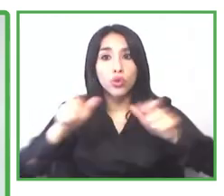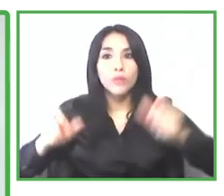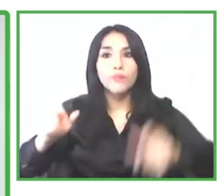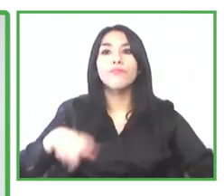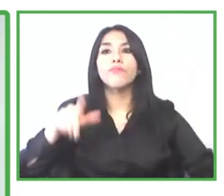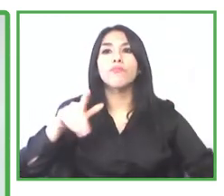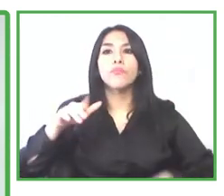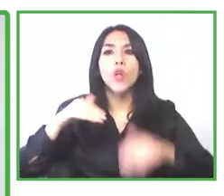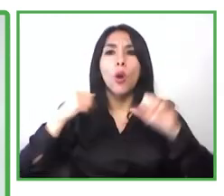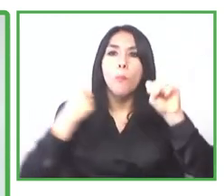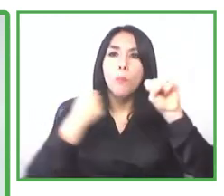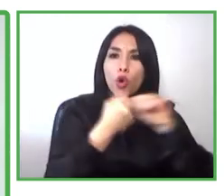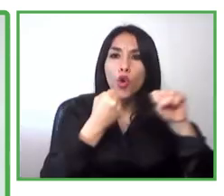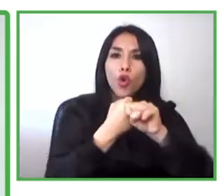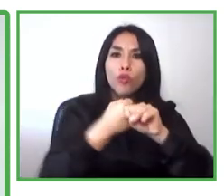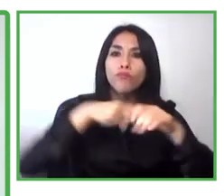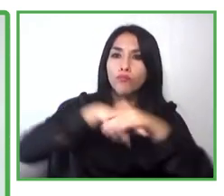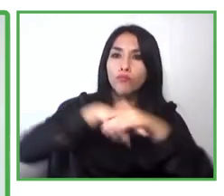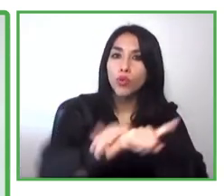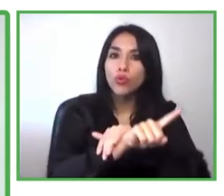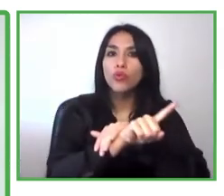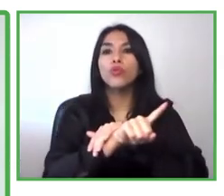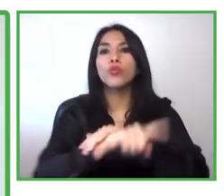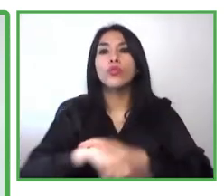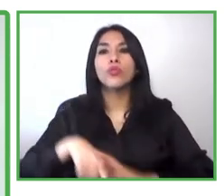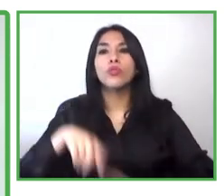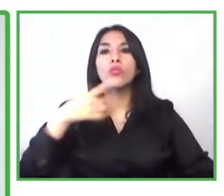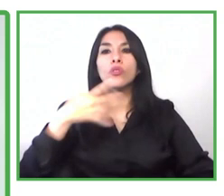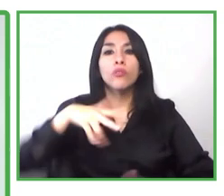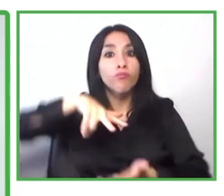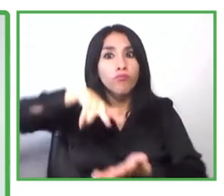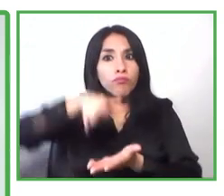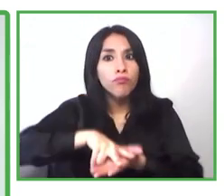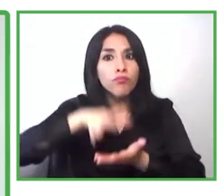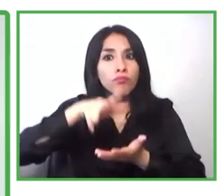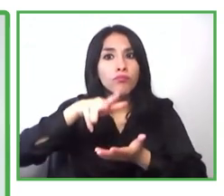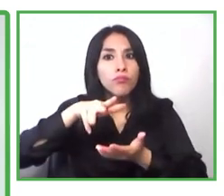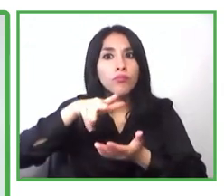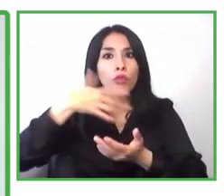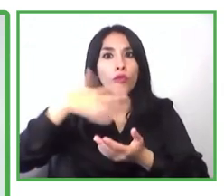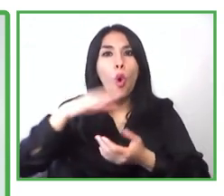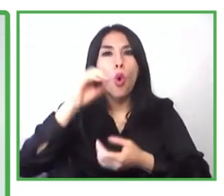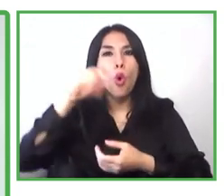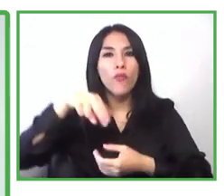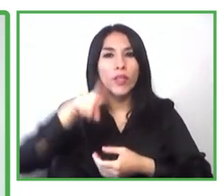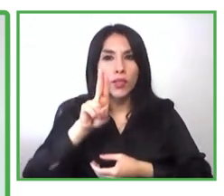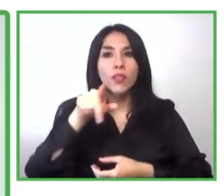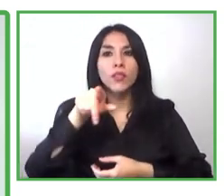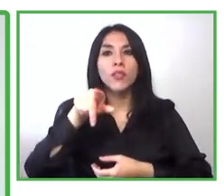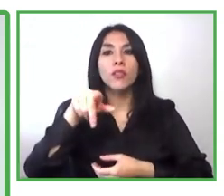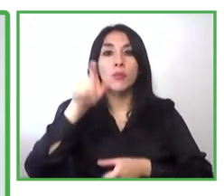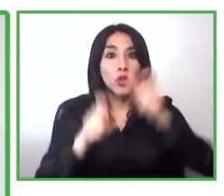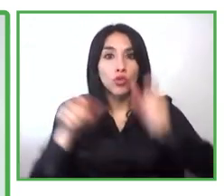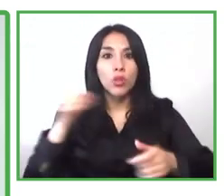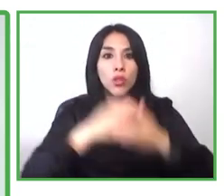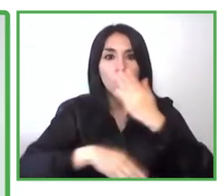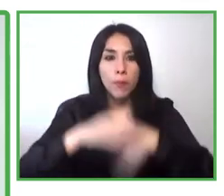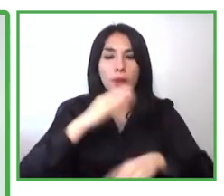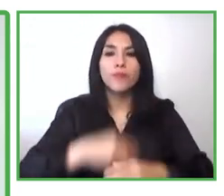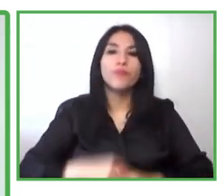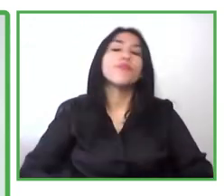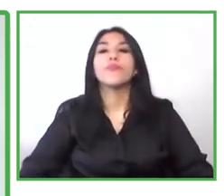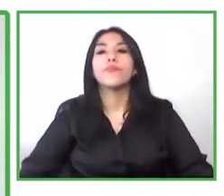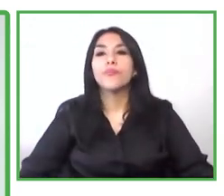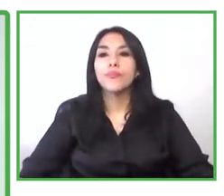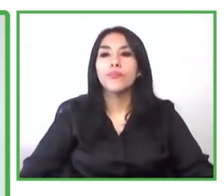like the people that are from the convention of people with disabilities and something that